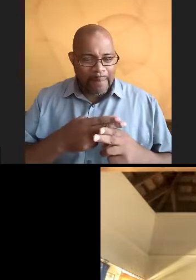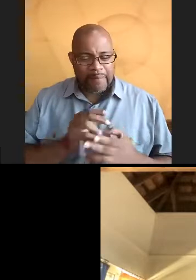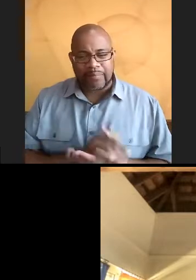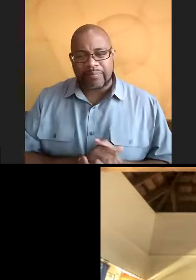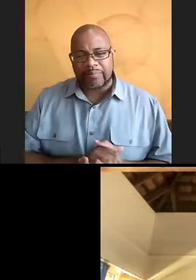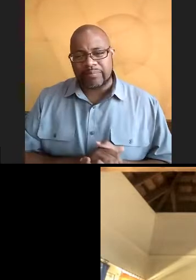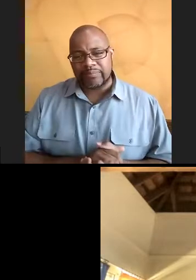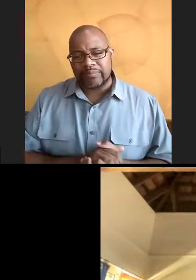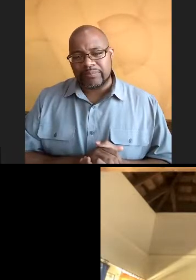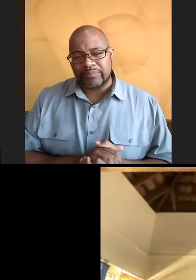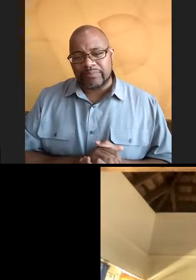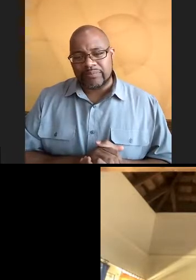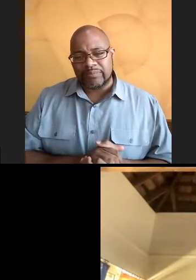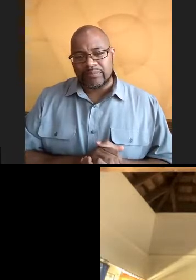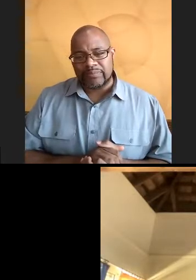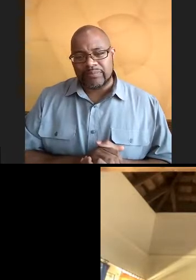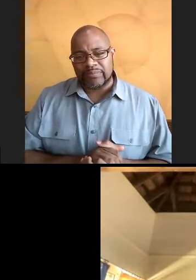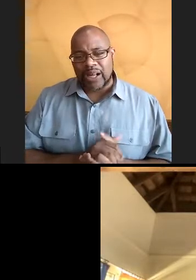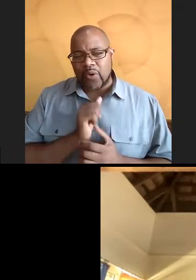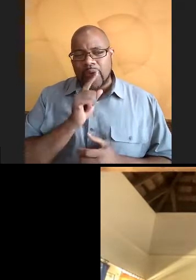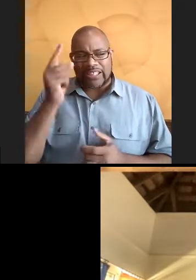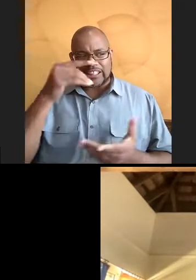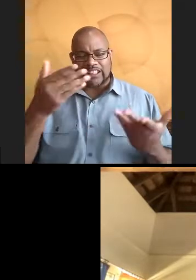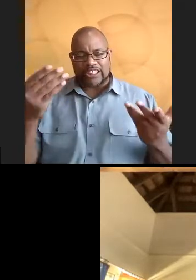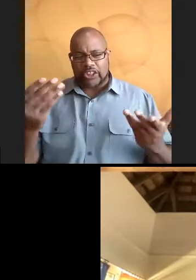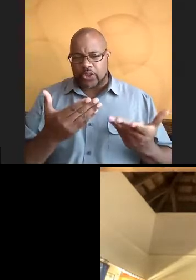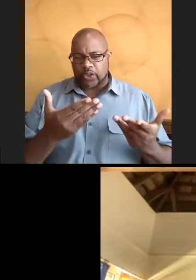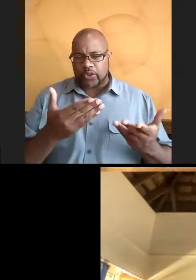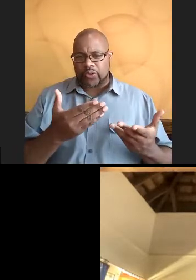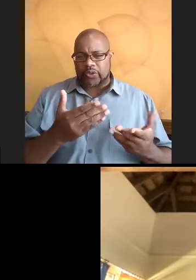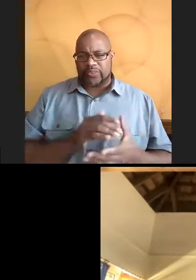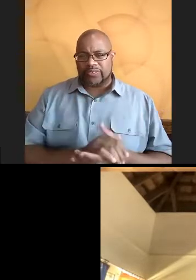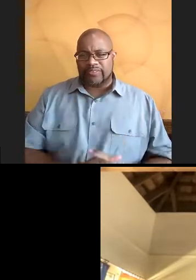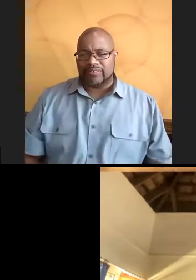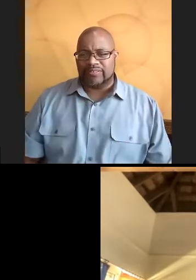But I don't think she's actually here right now. Okay.